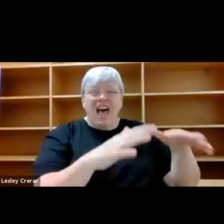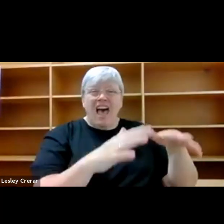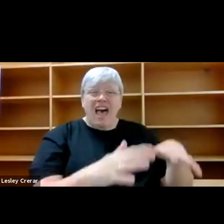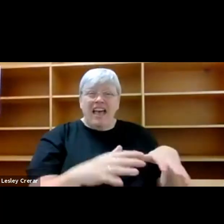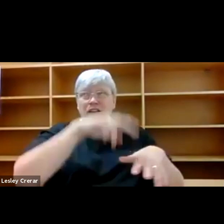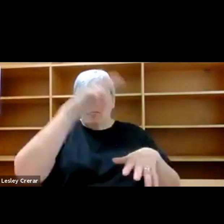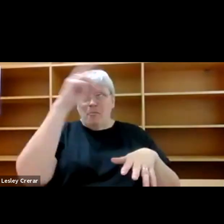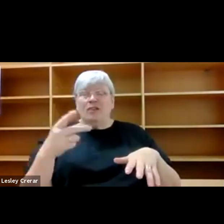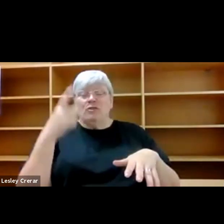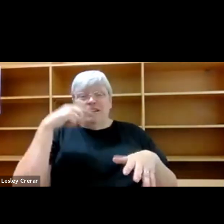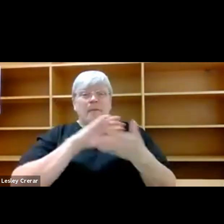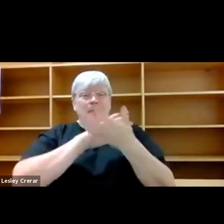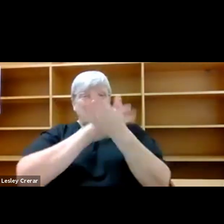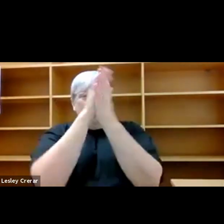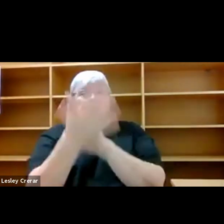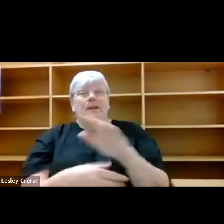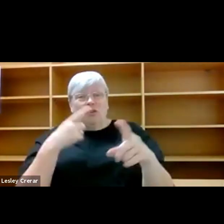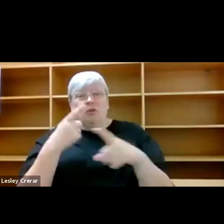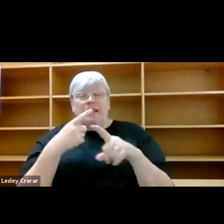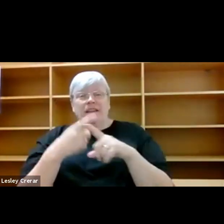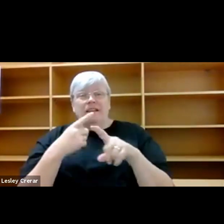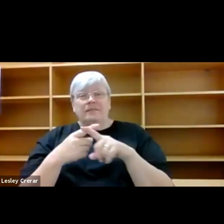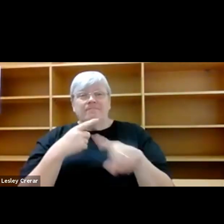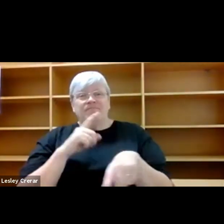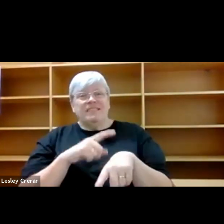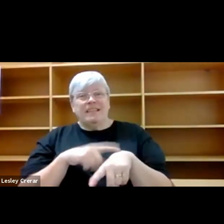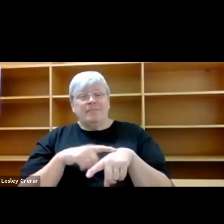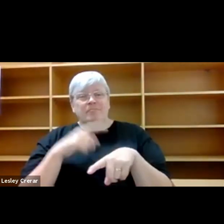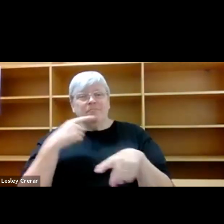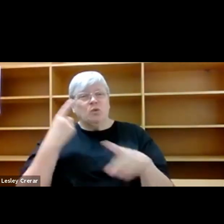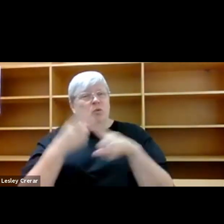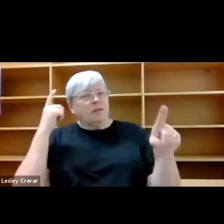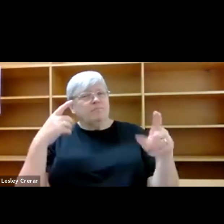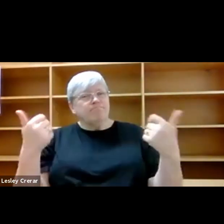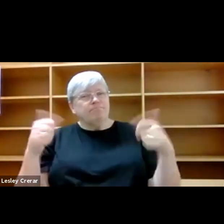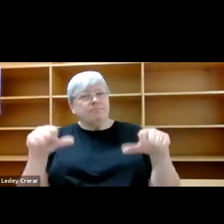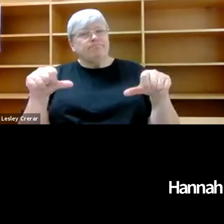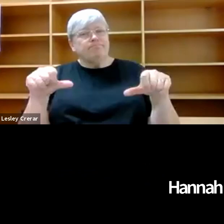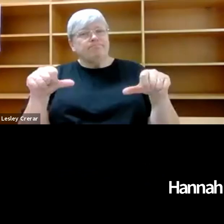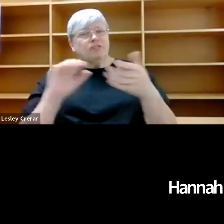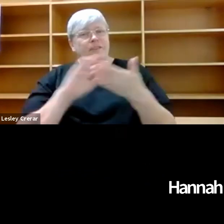too quickly, their timelines fractured in mere moments. Thank you. I'll stop there.